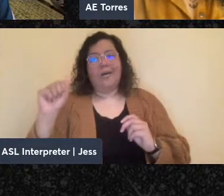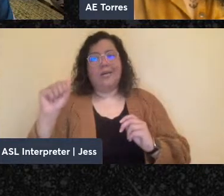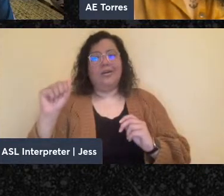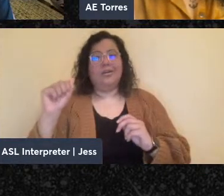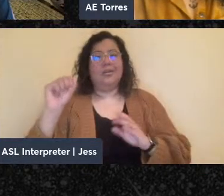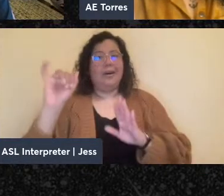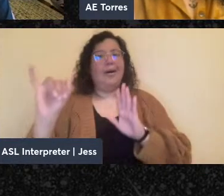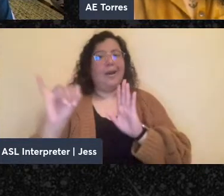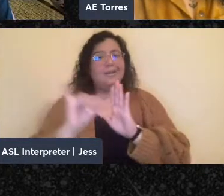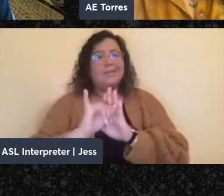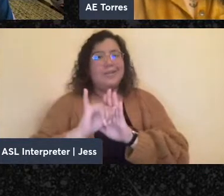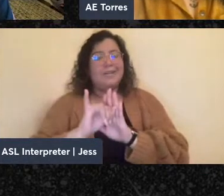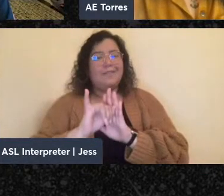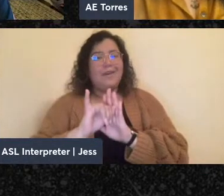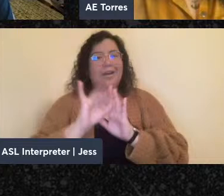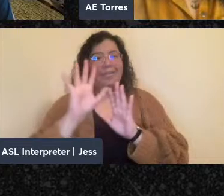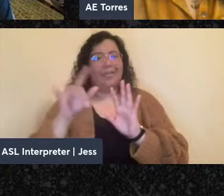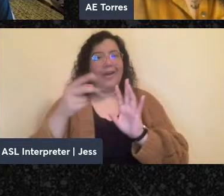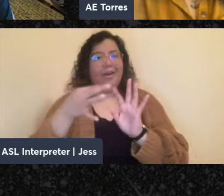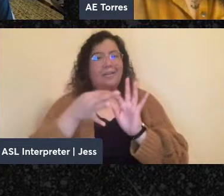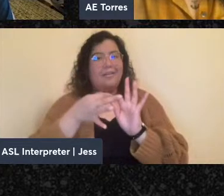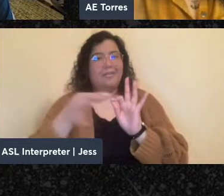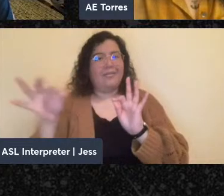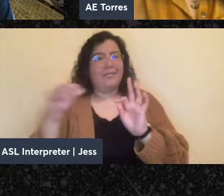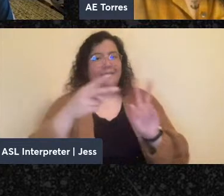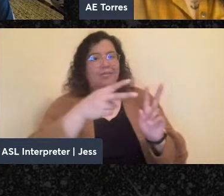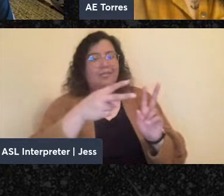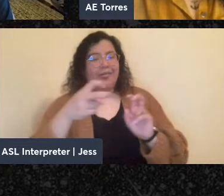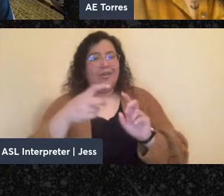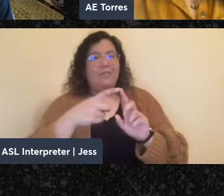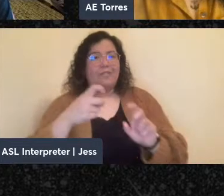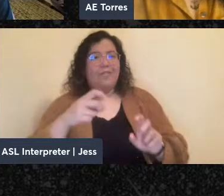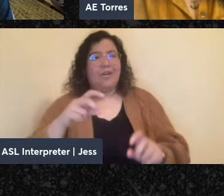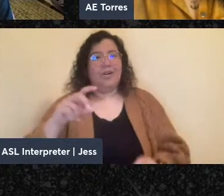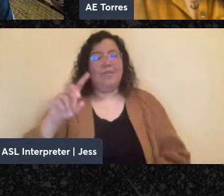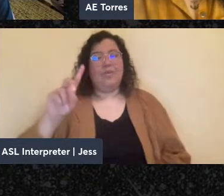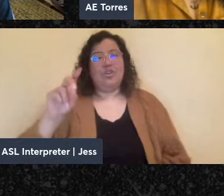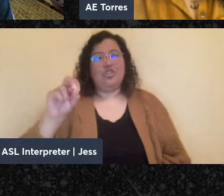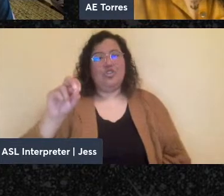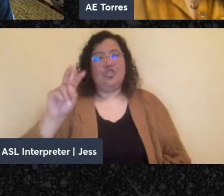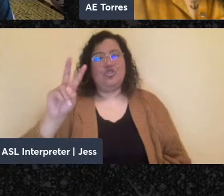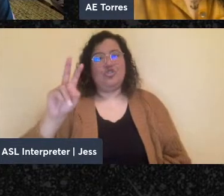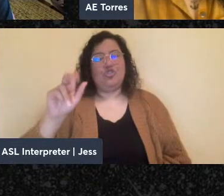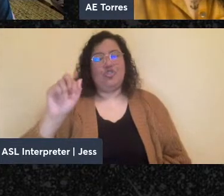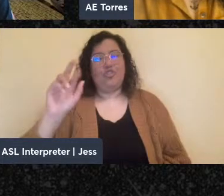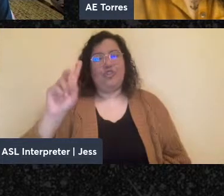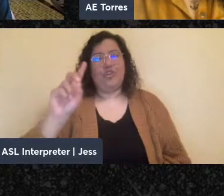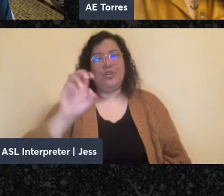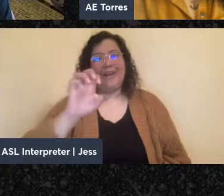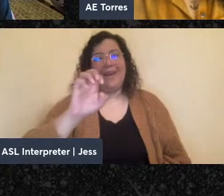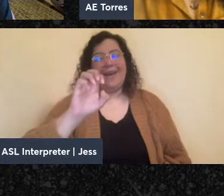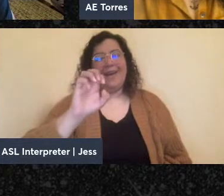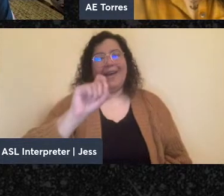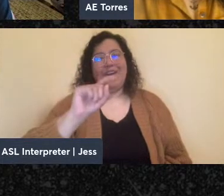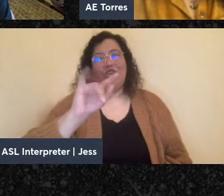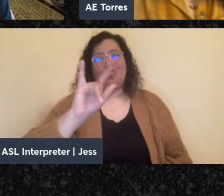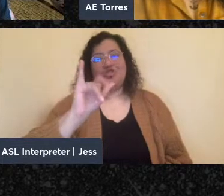stanza from David Adelstadt's poem as one